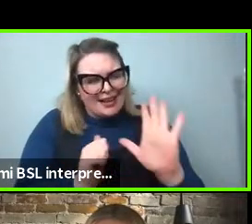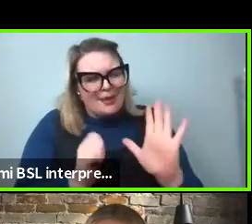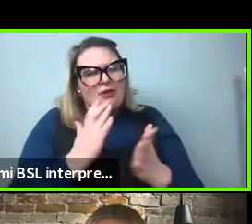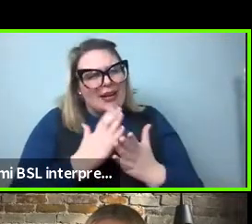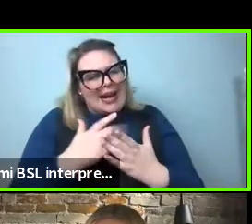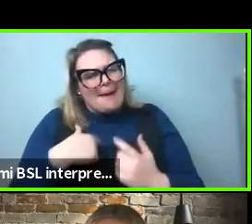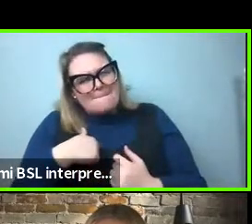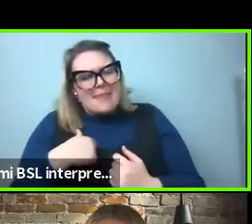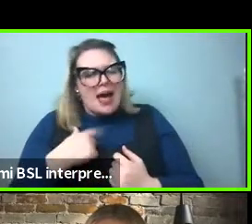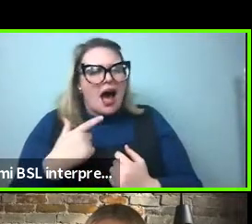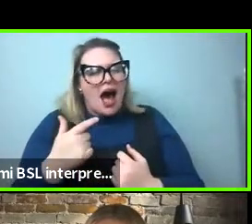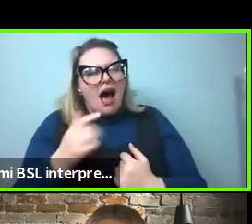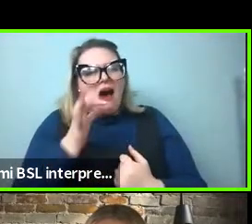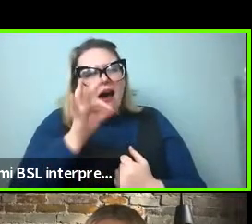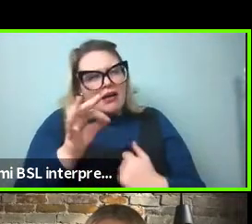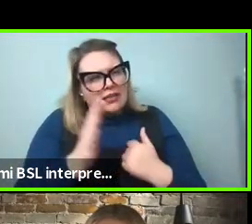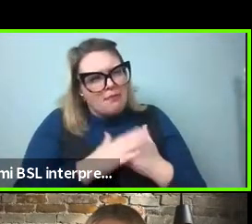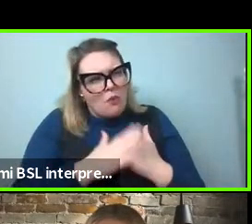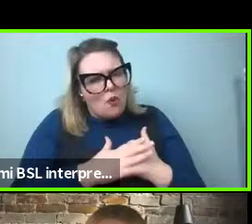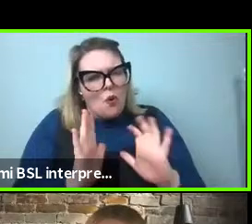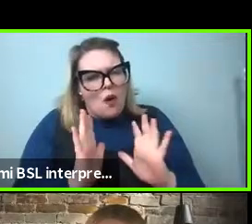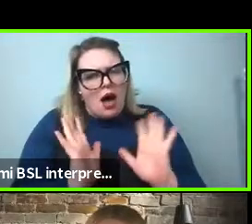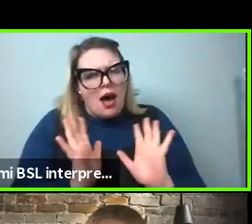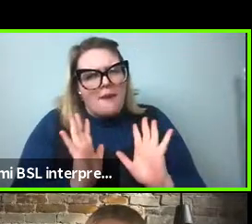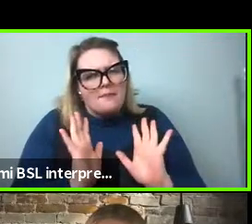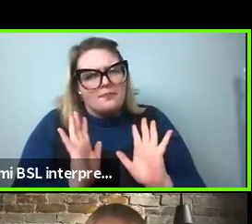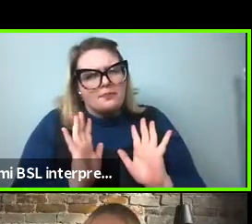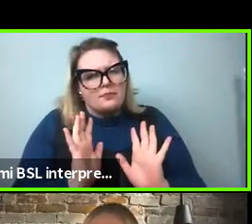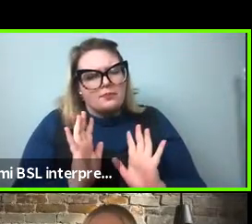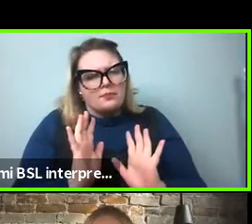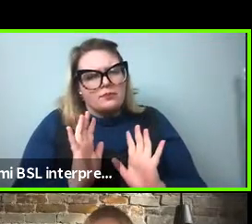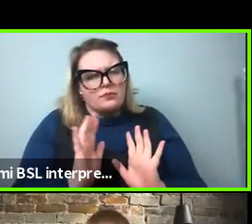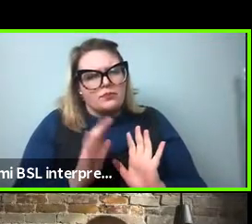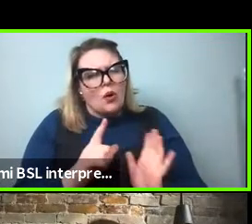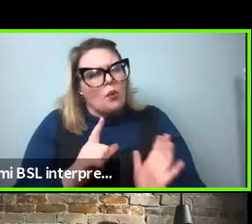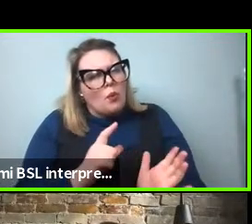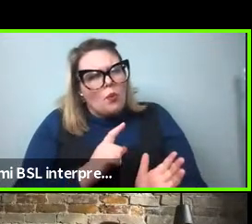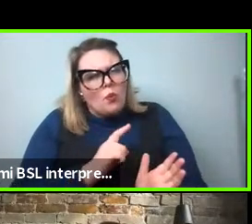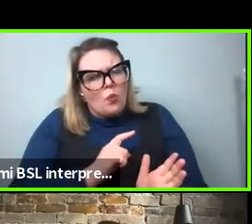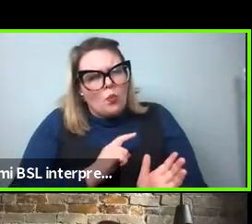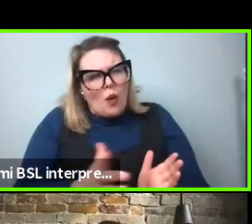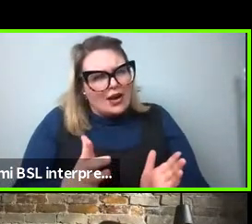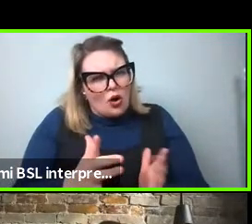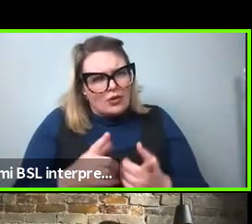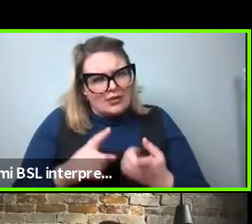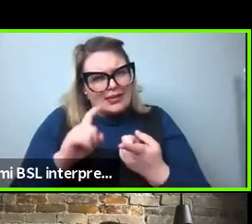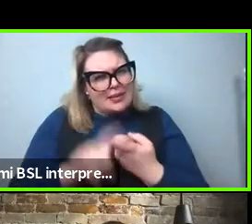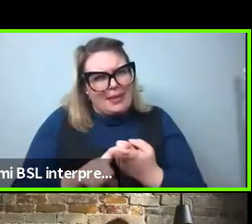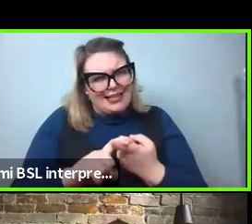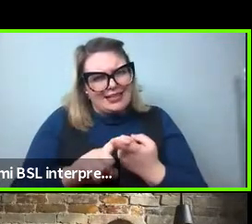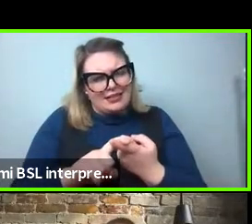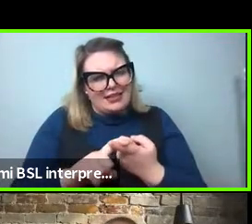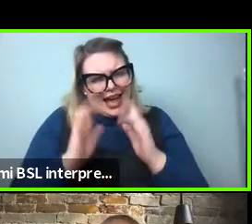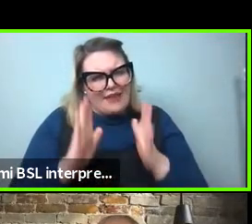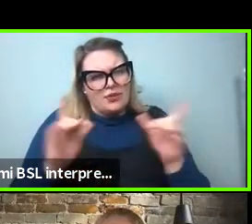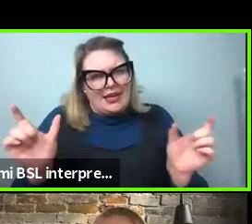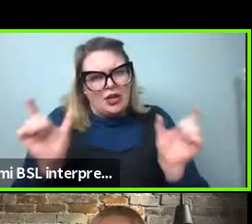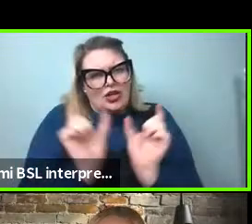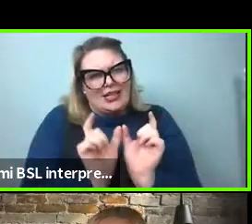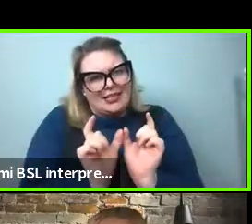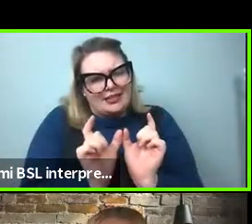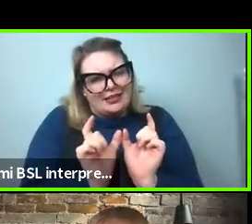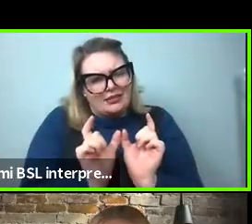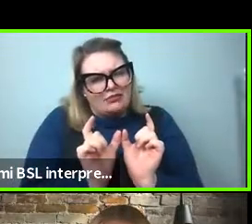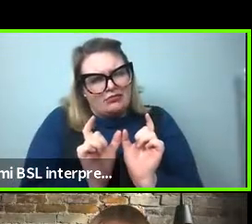more, why isn't it the case that the dependency is adjacency? If you take a